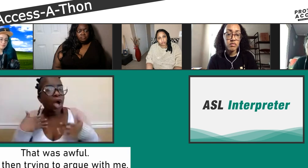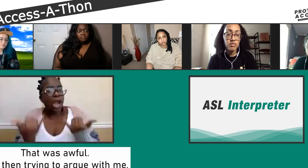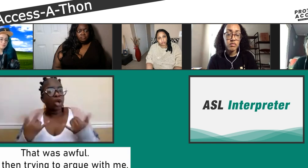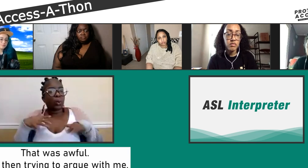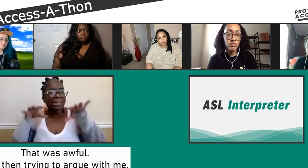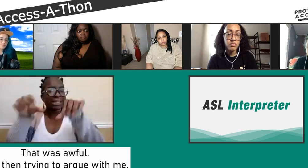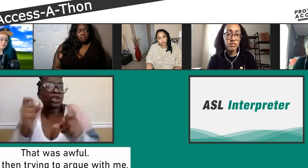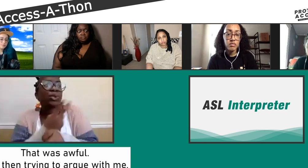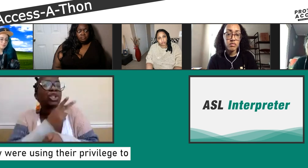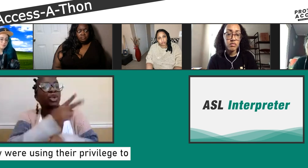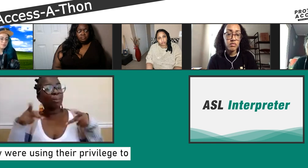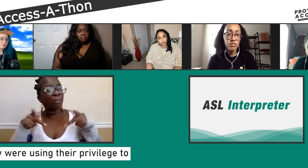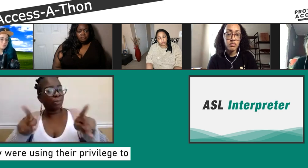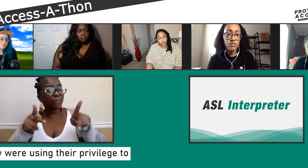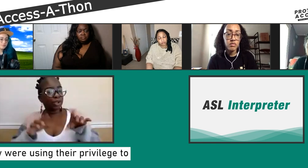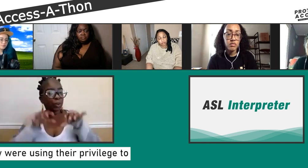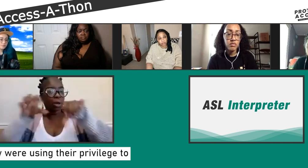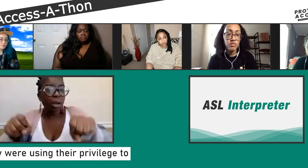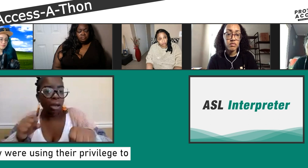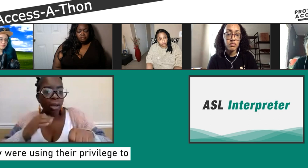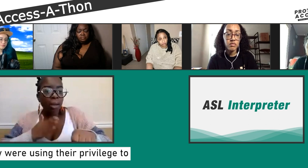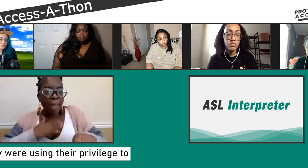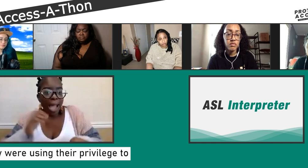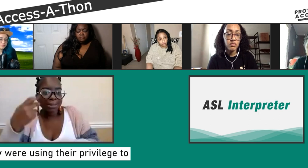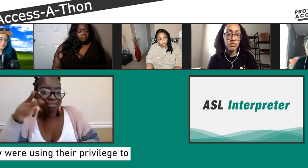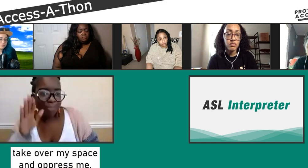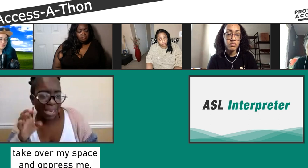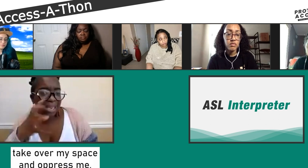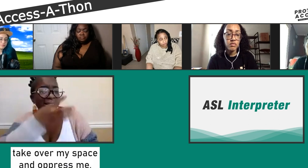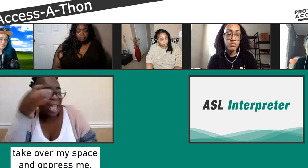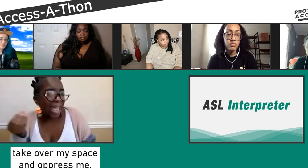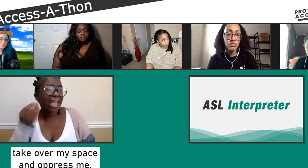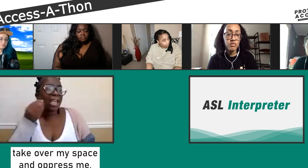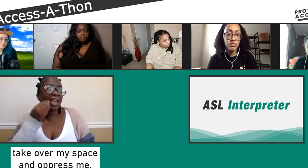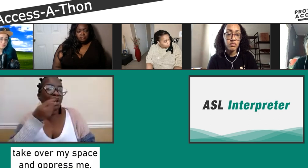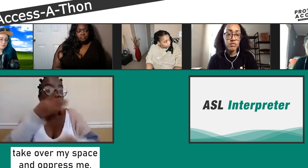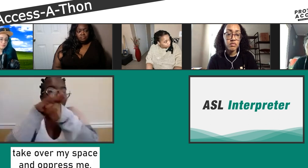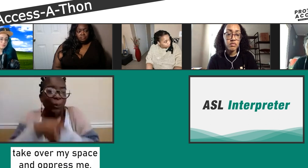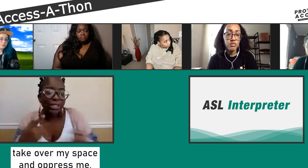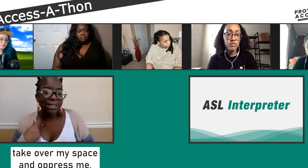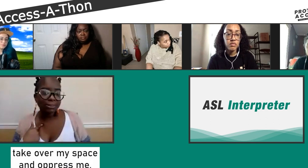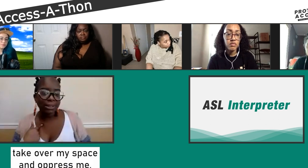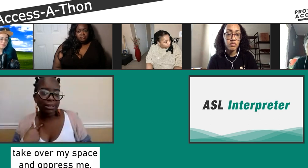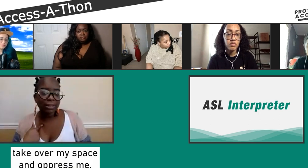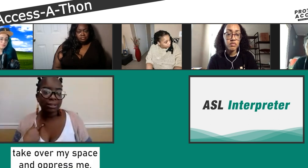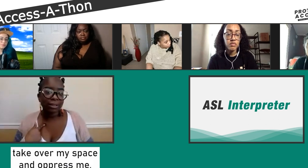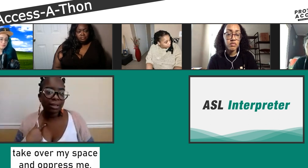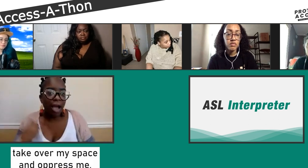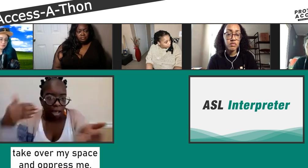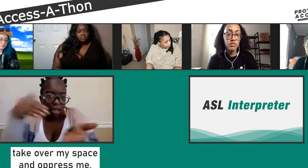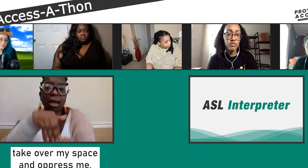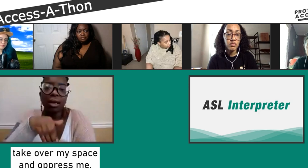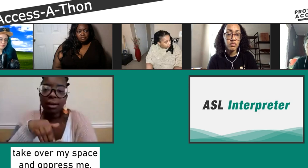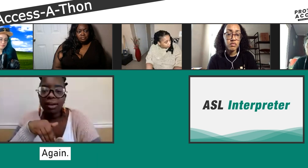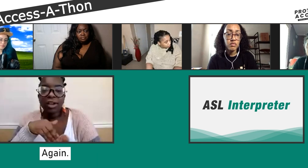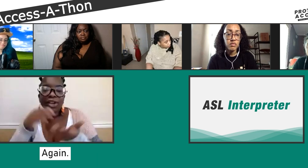to try to argue with me about my rights and to have the privilege to take over my space and to oppress